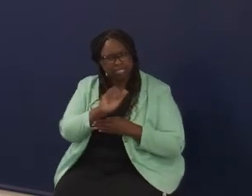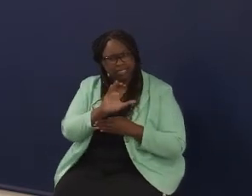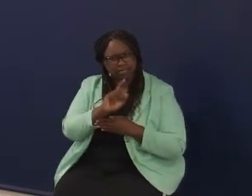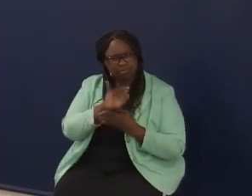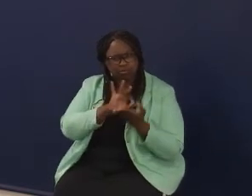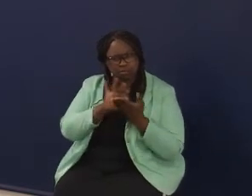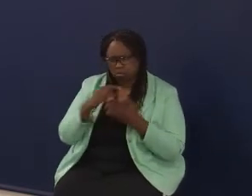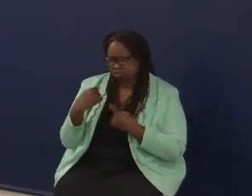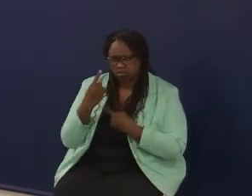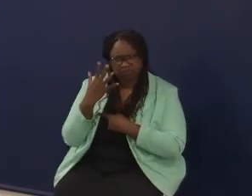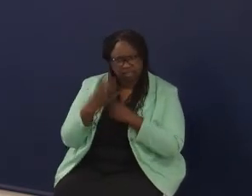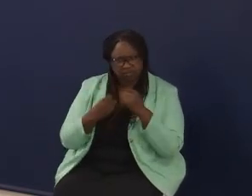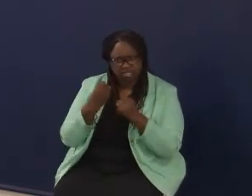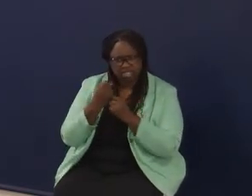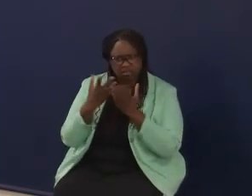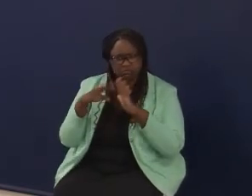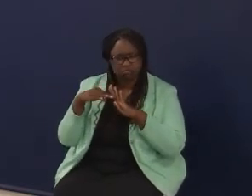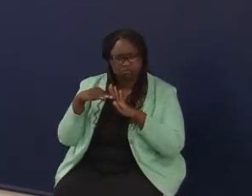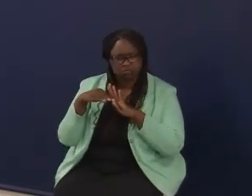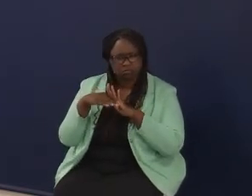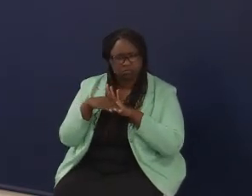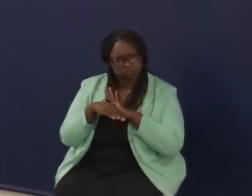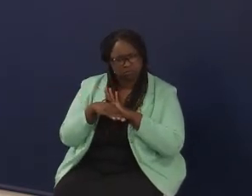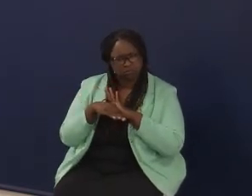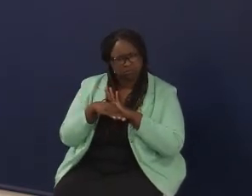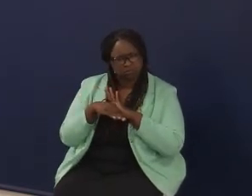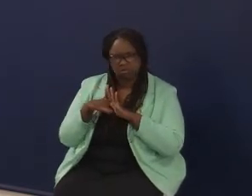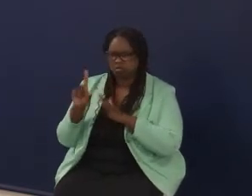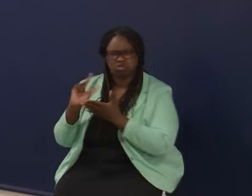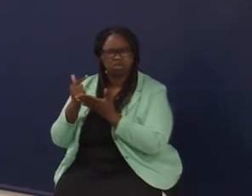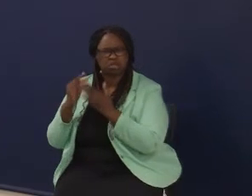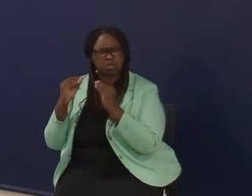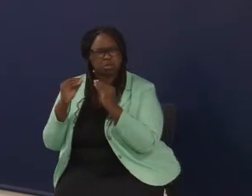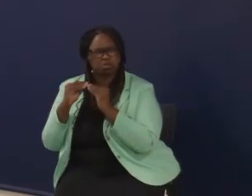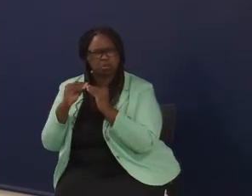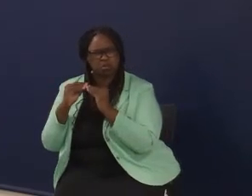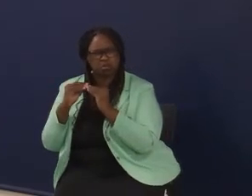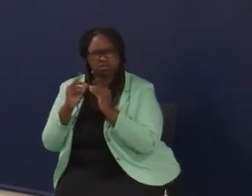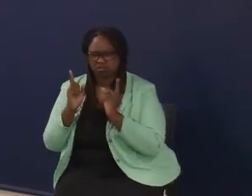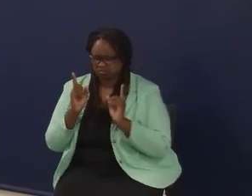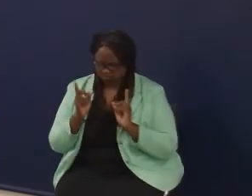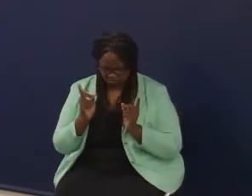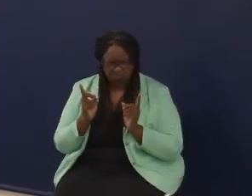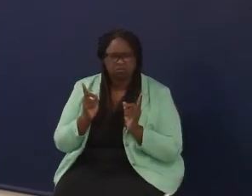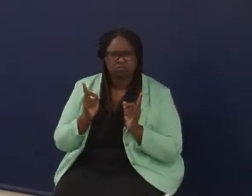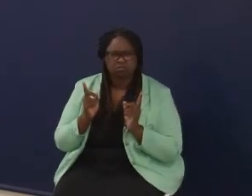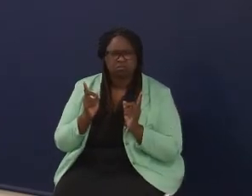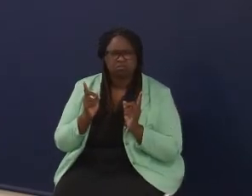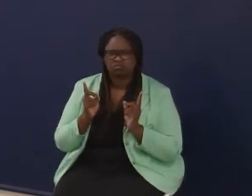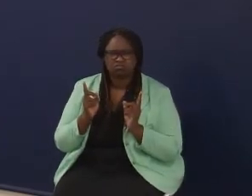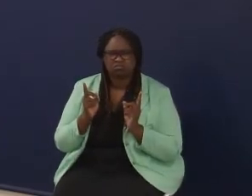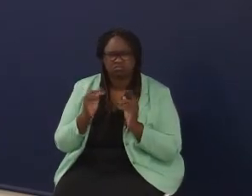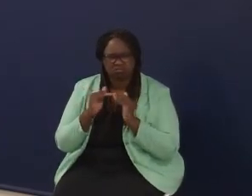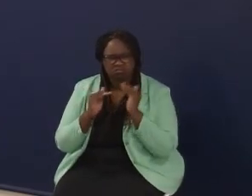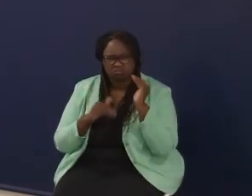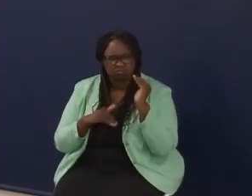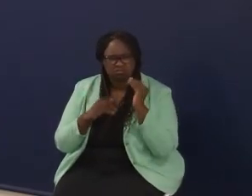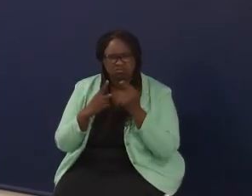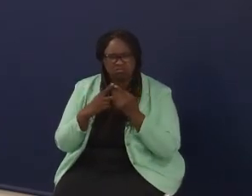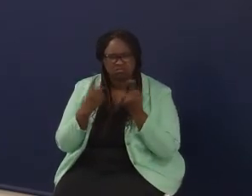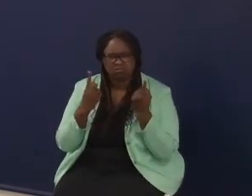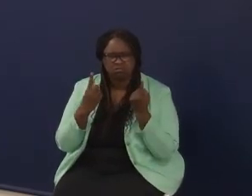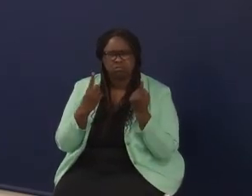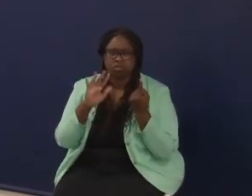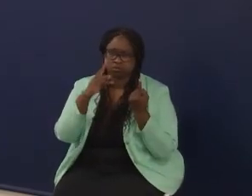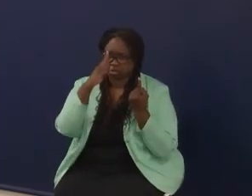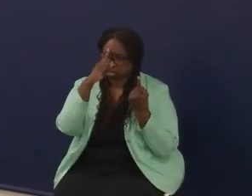over the last five years, they've declined, but yet we're graduating more of those kids that's going on to post-secondary, so there's a mismatch there. So